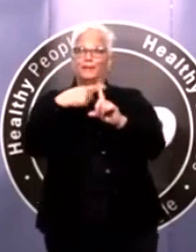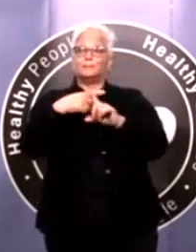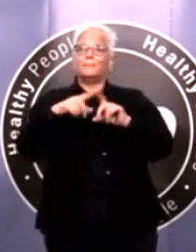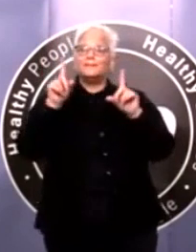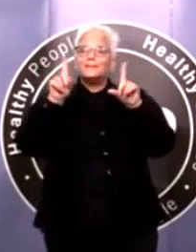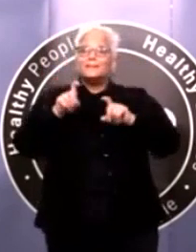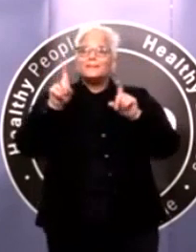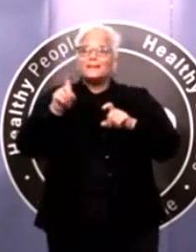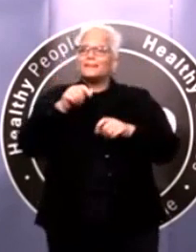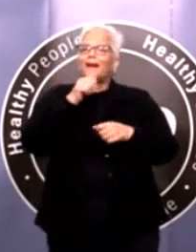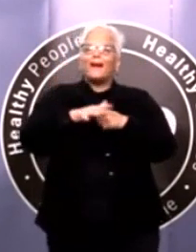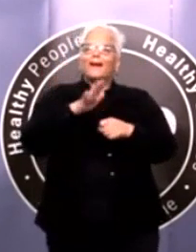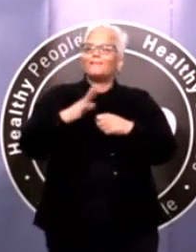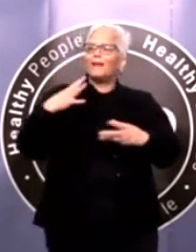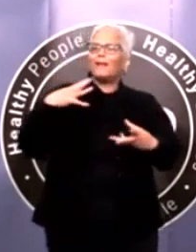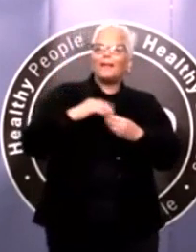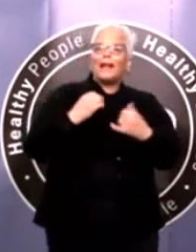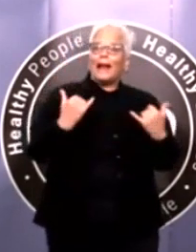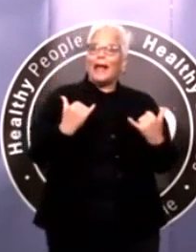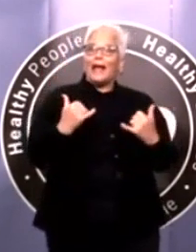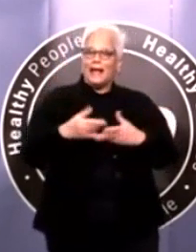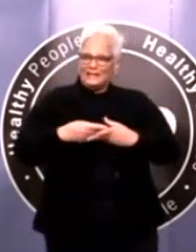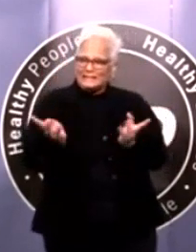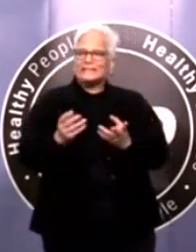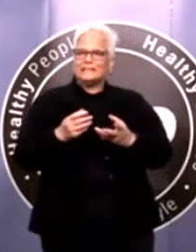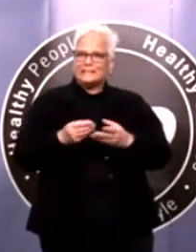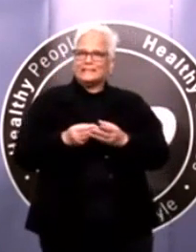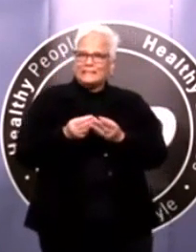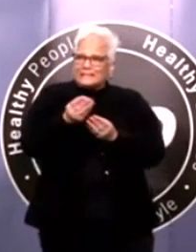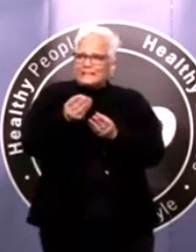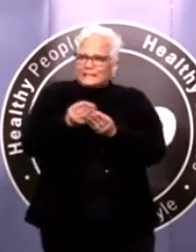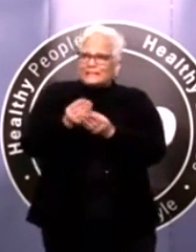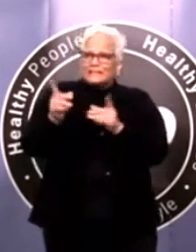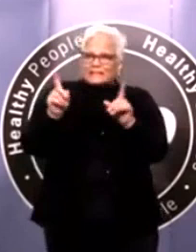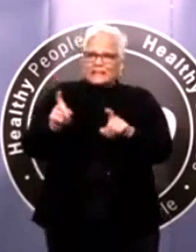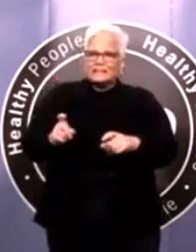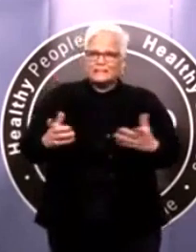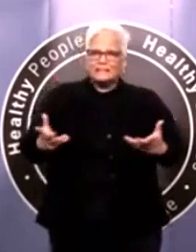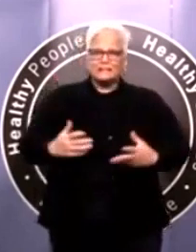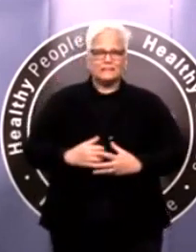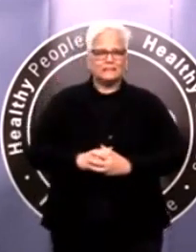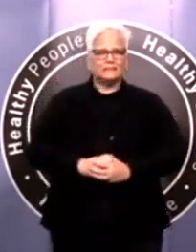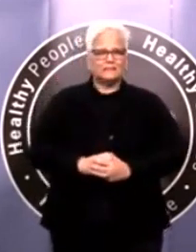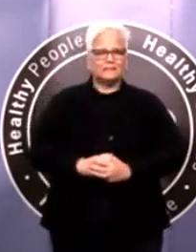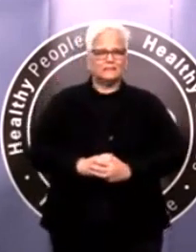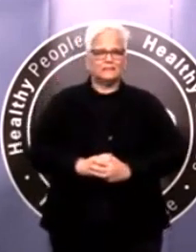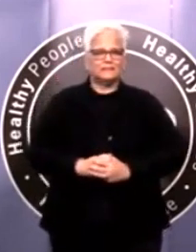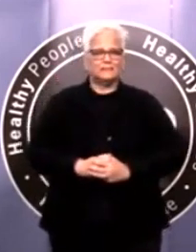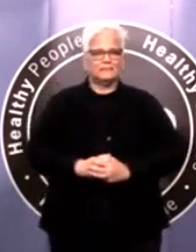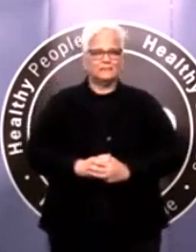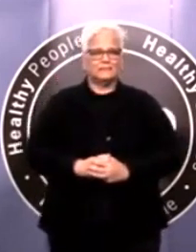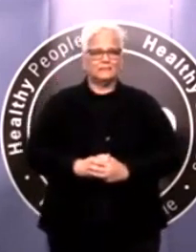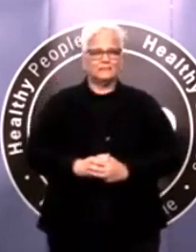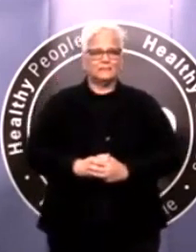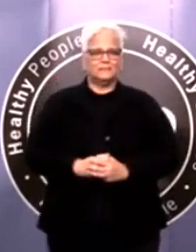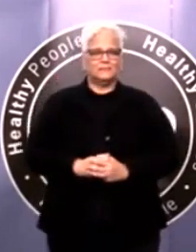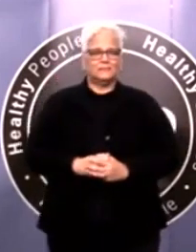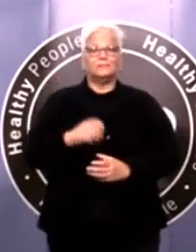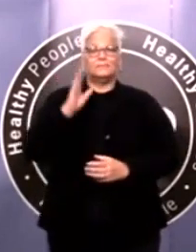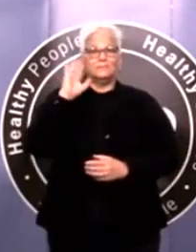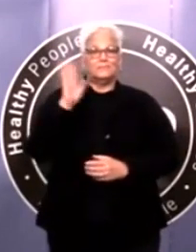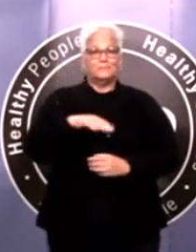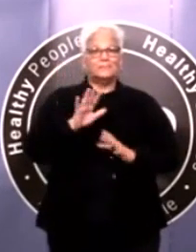I don't think any city in America has enough testing. That's the challenge of,